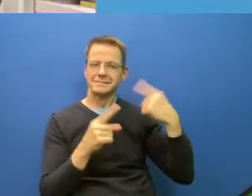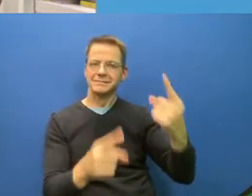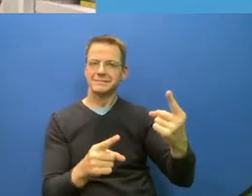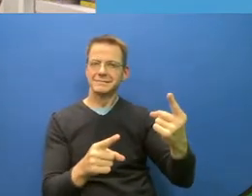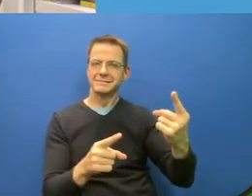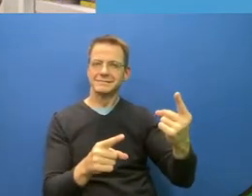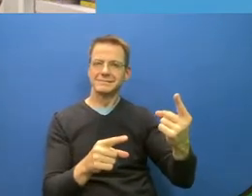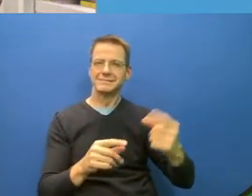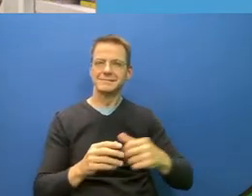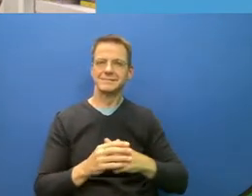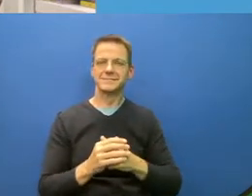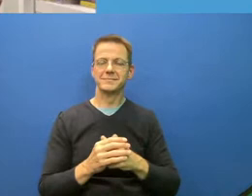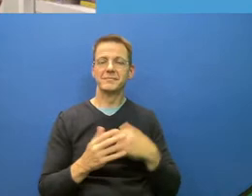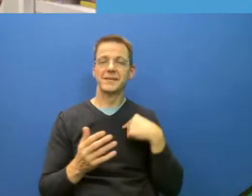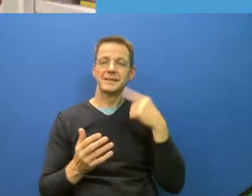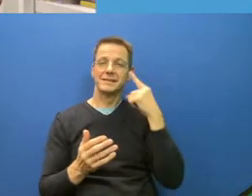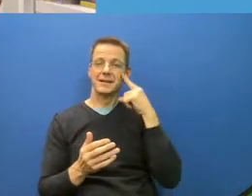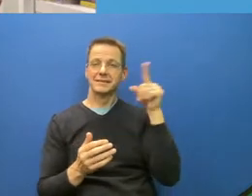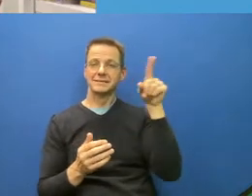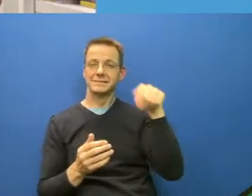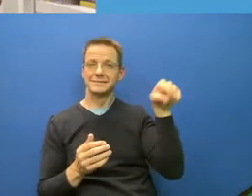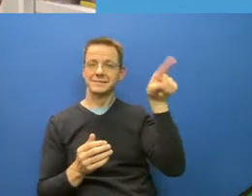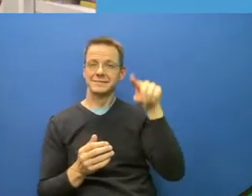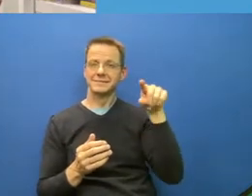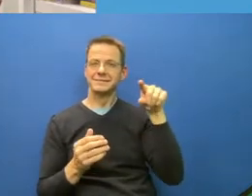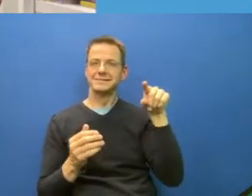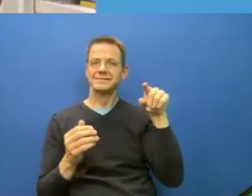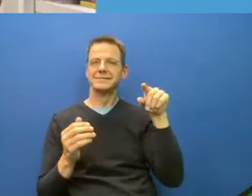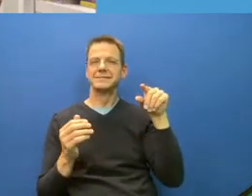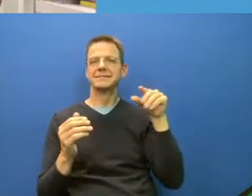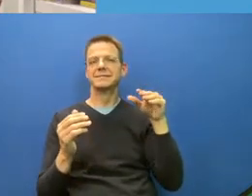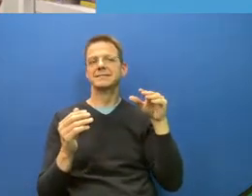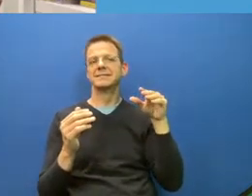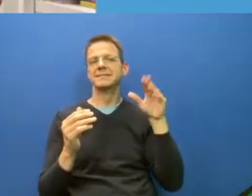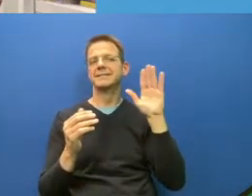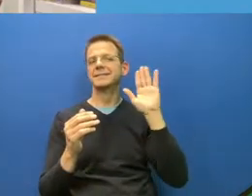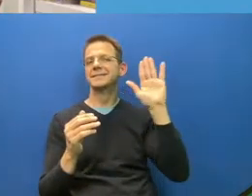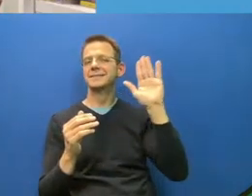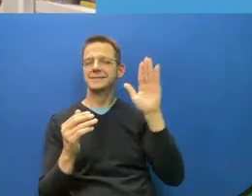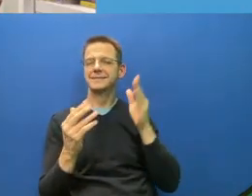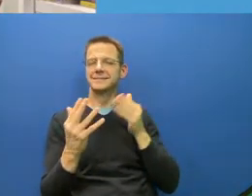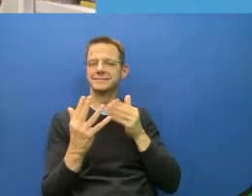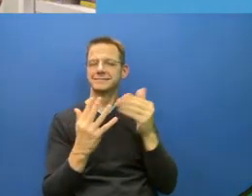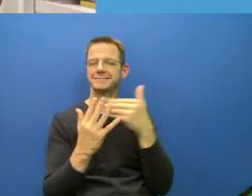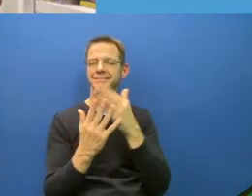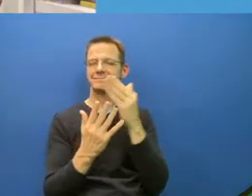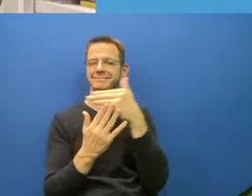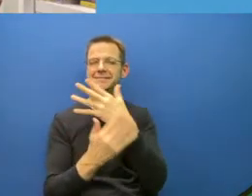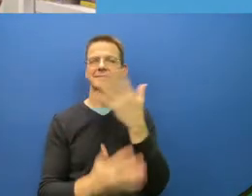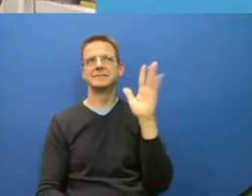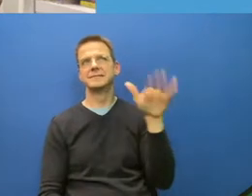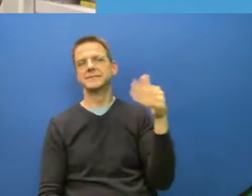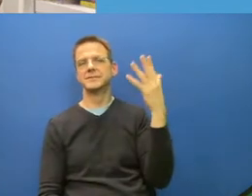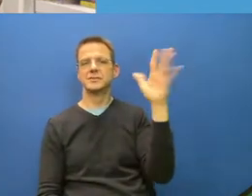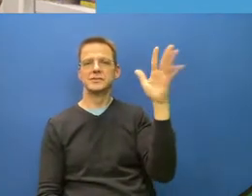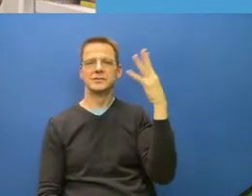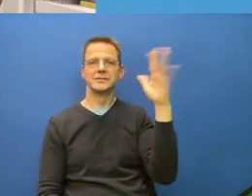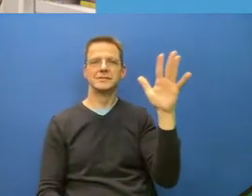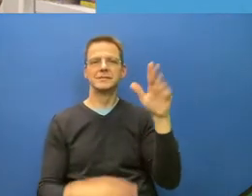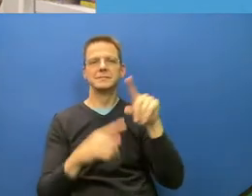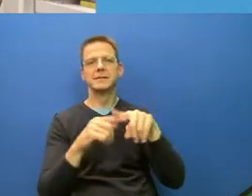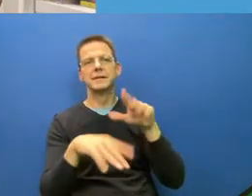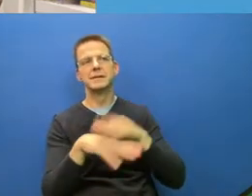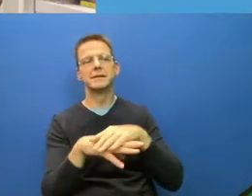and stop trying to rely on messaging that panders to voters or panders to